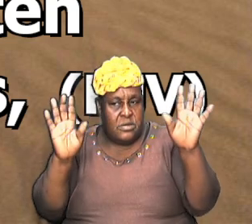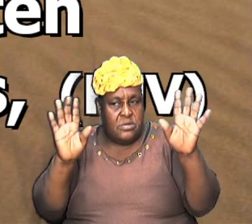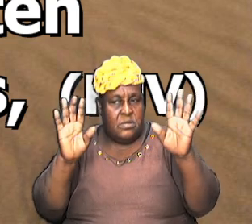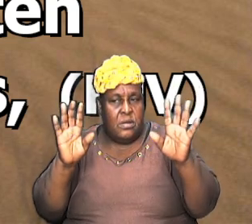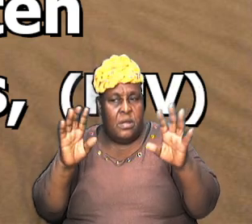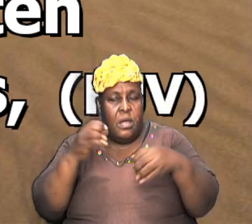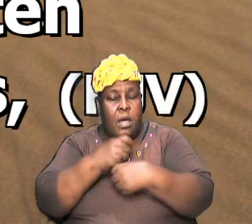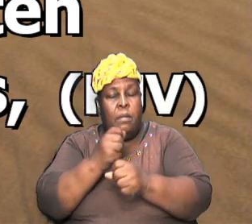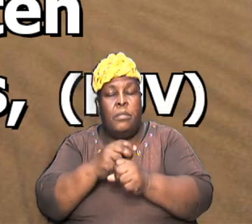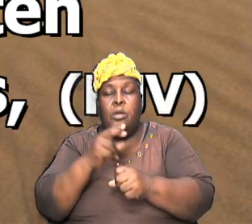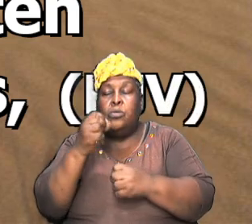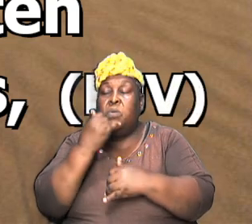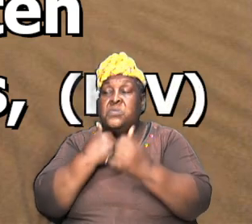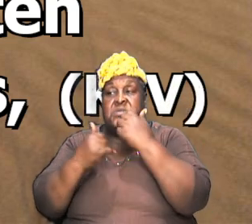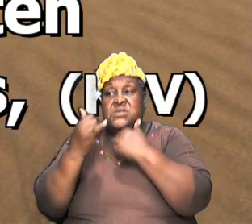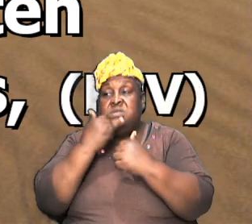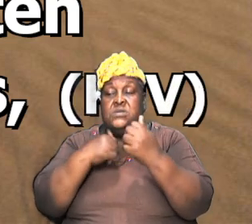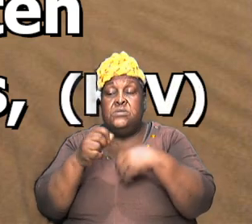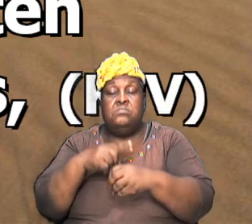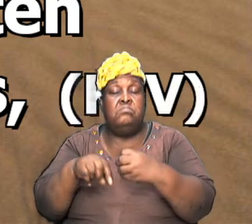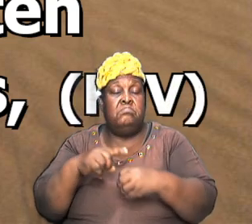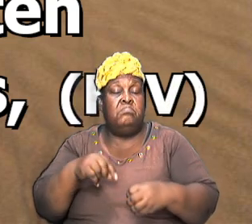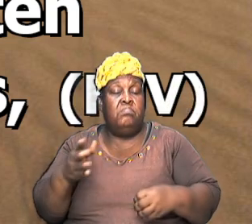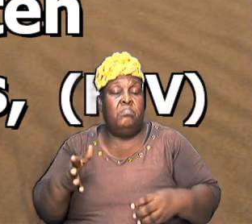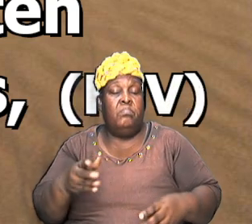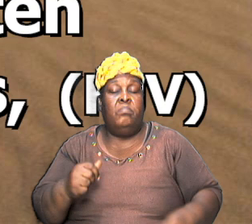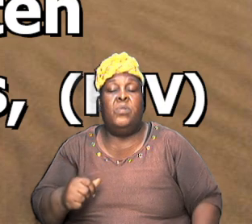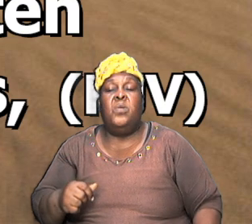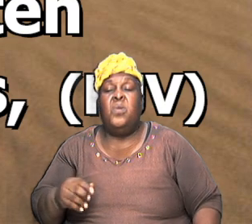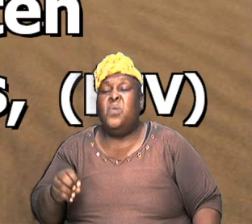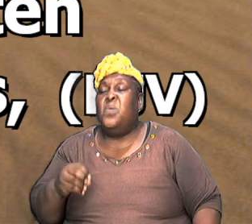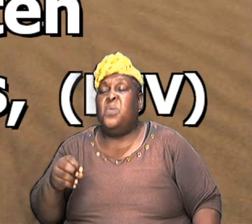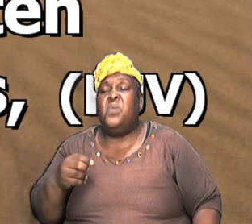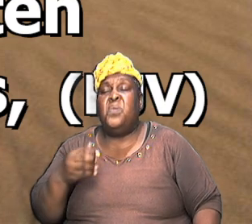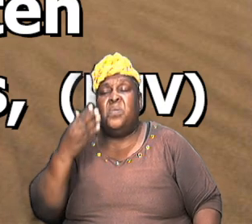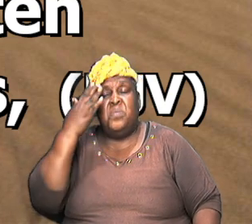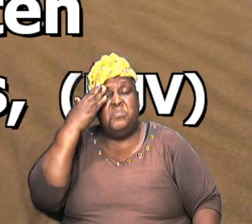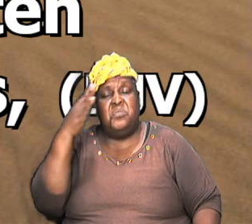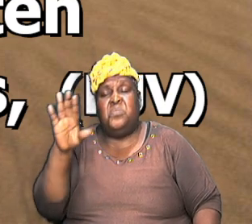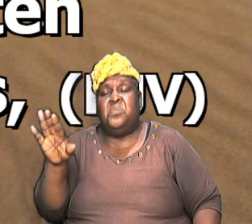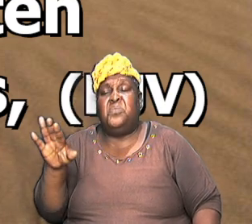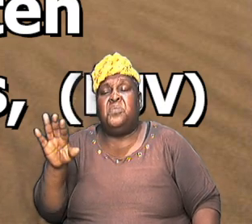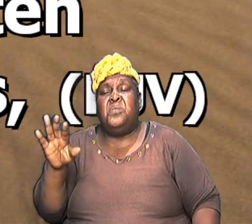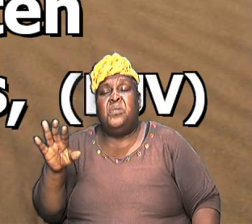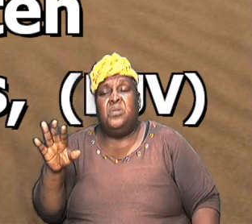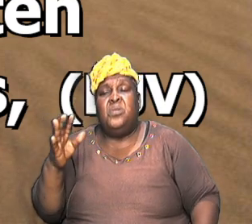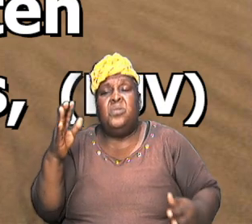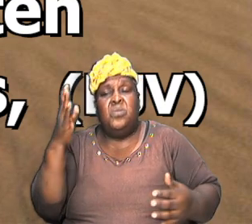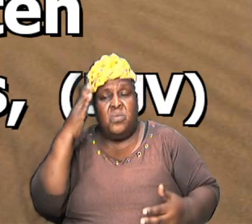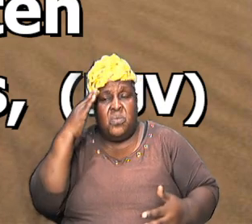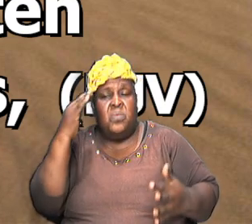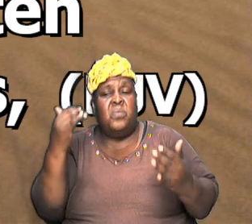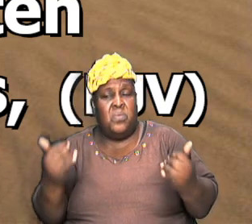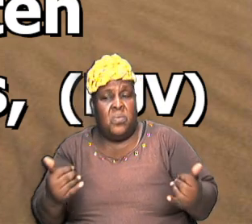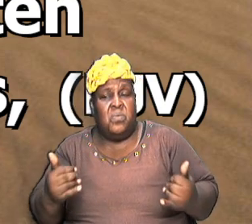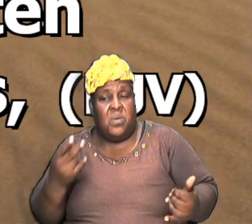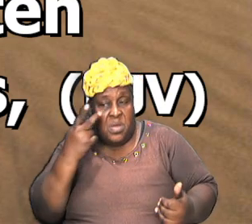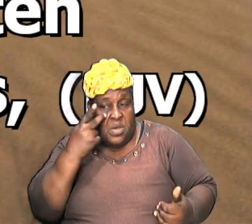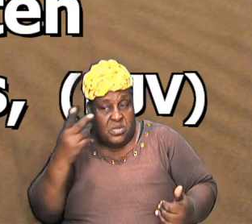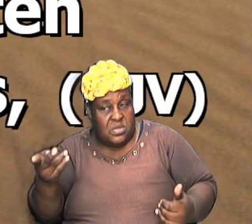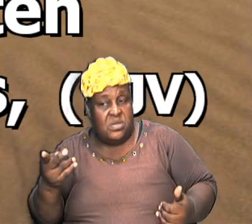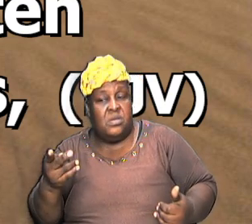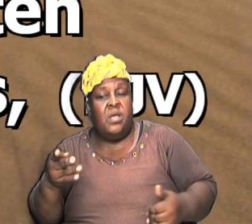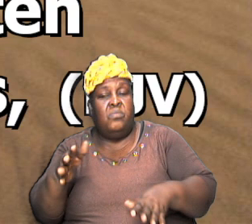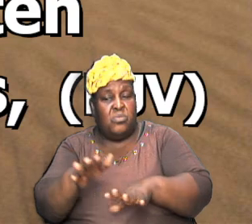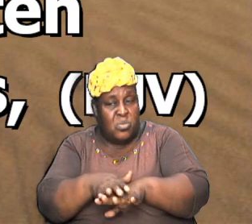that so I want us to be aware of that and to say oh I never know this before well you know now we are seeing this now we are taking